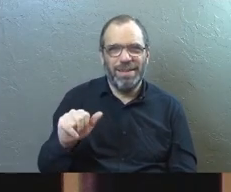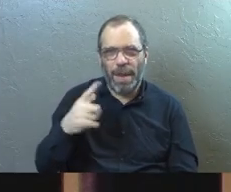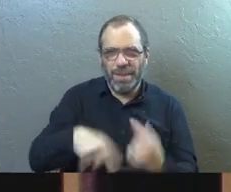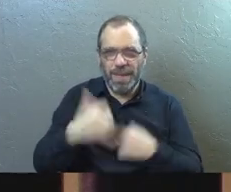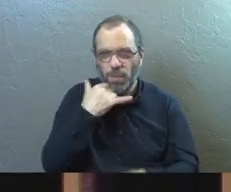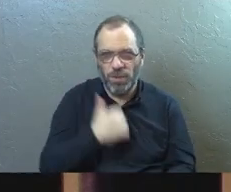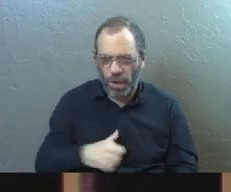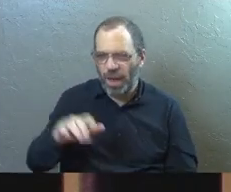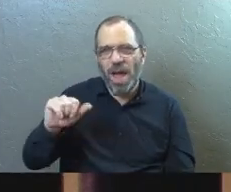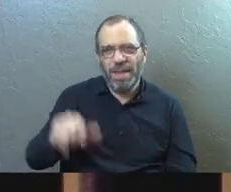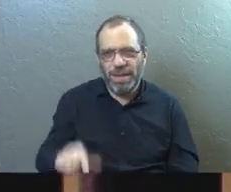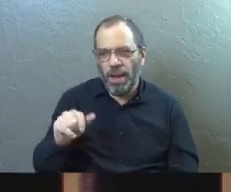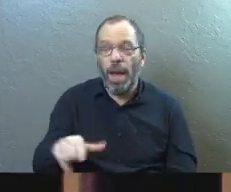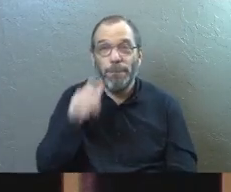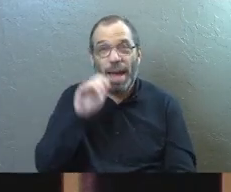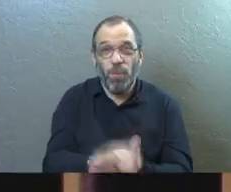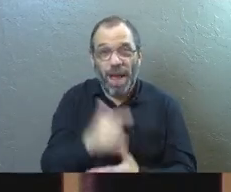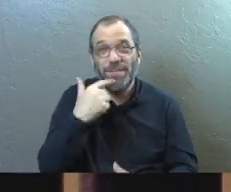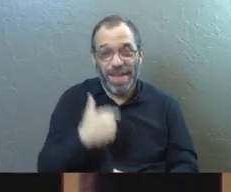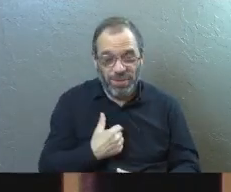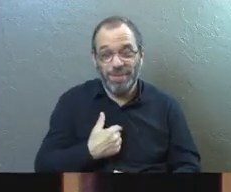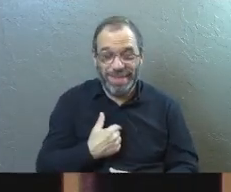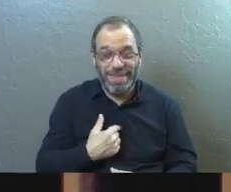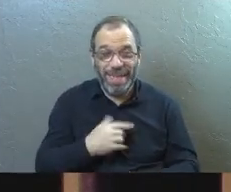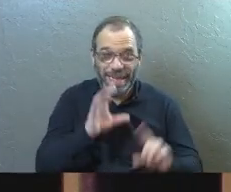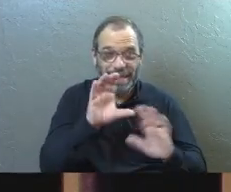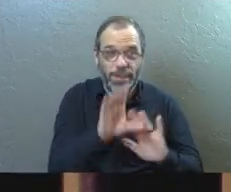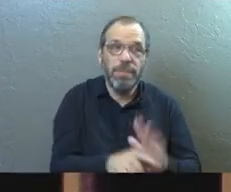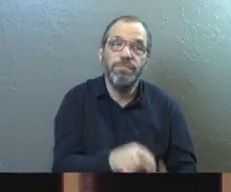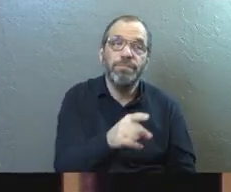There are commands she wants me to obey. Does that wake you up?